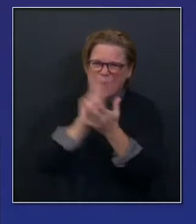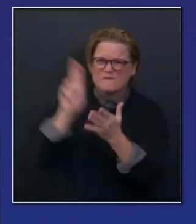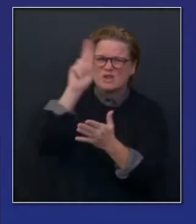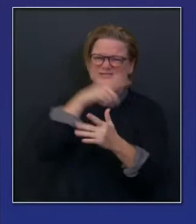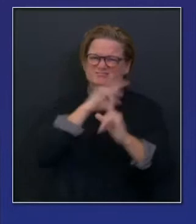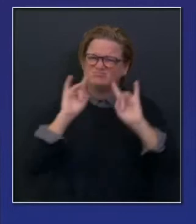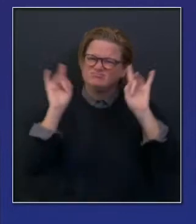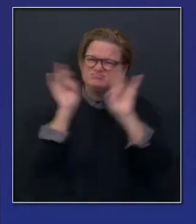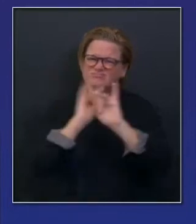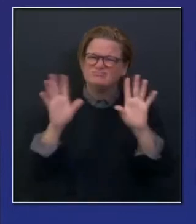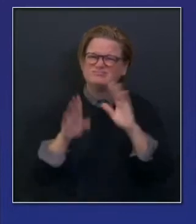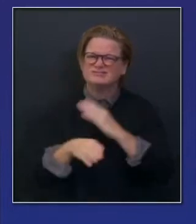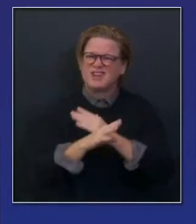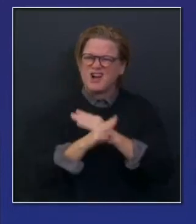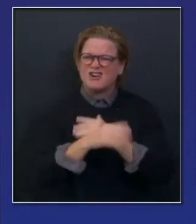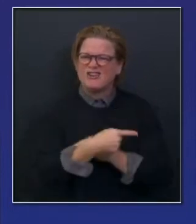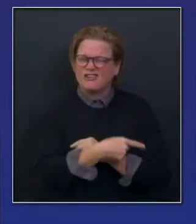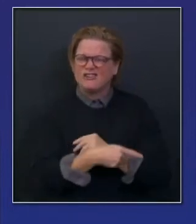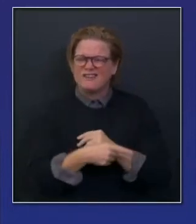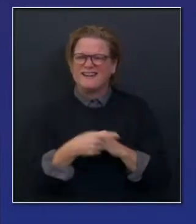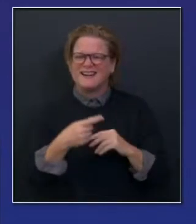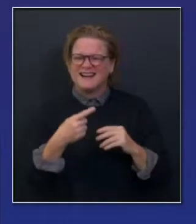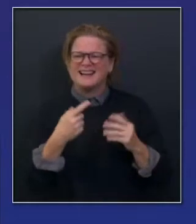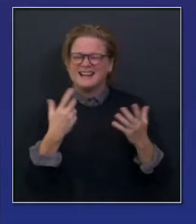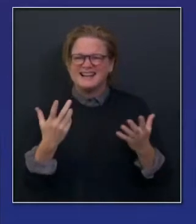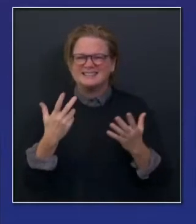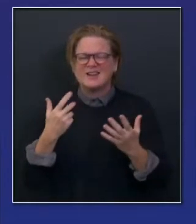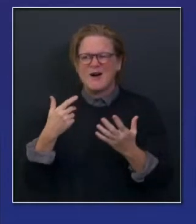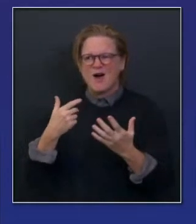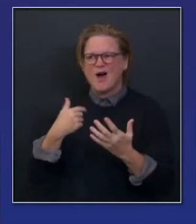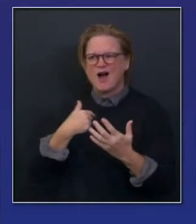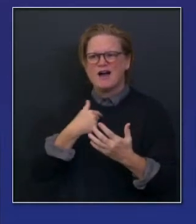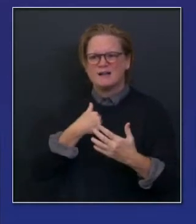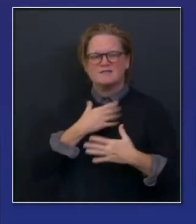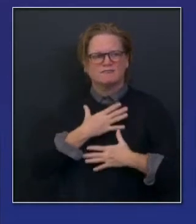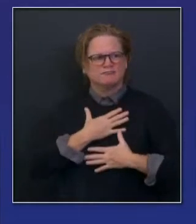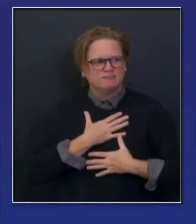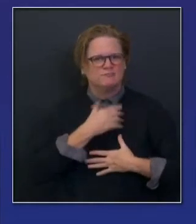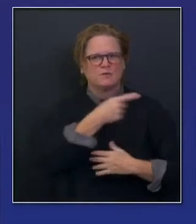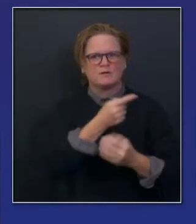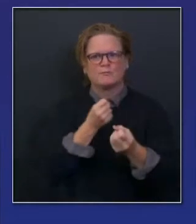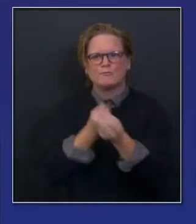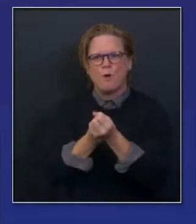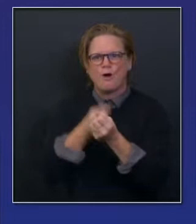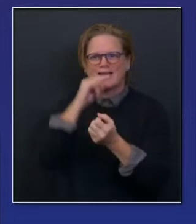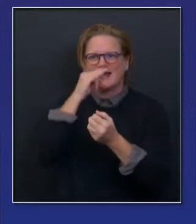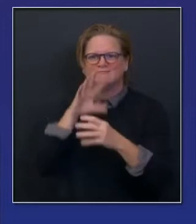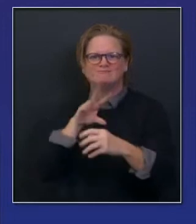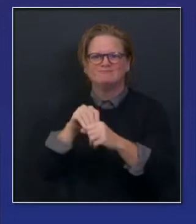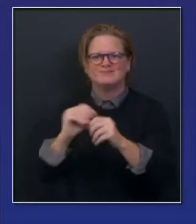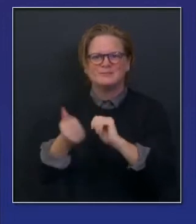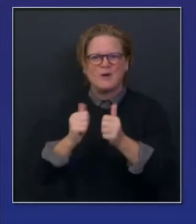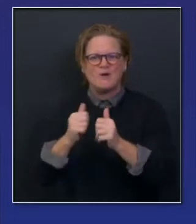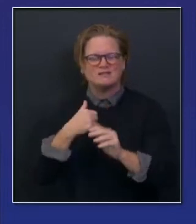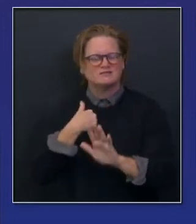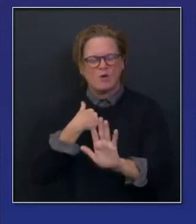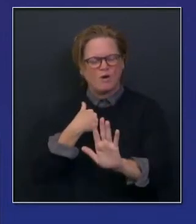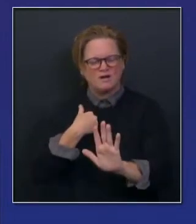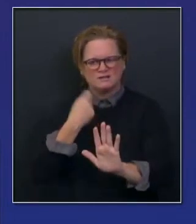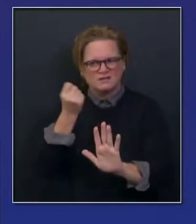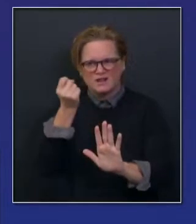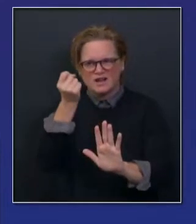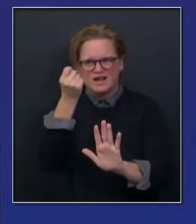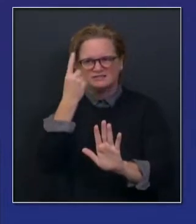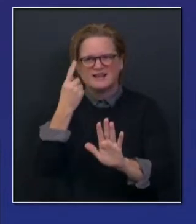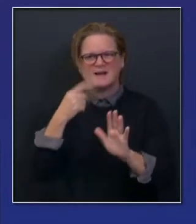sports. And so I'm reverential in terms of my desire for kids' mental and physical health, for parents'